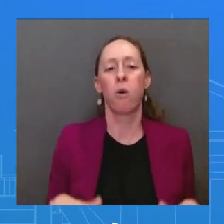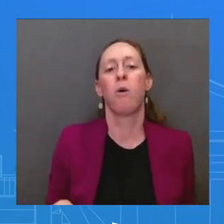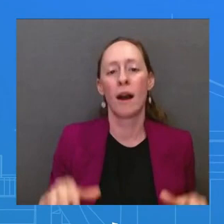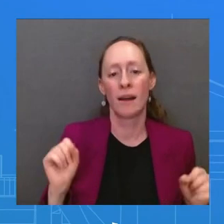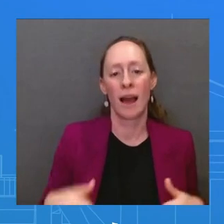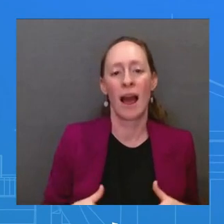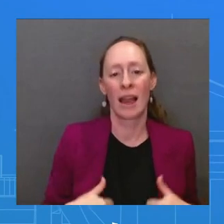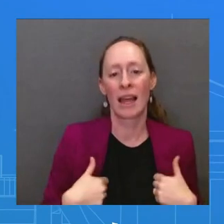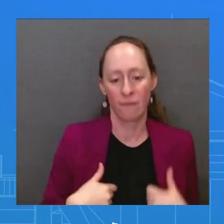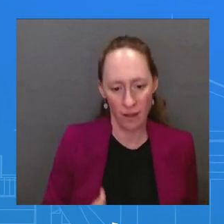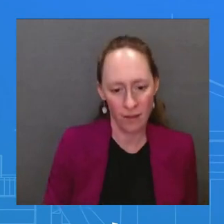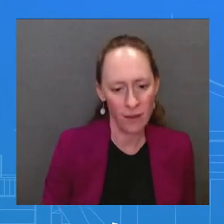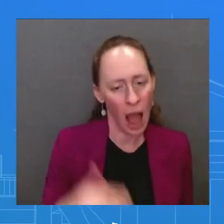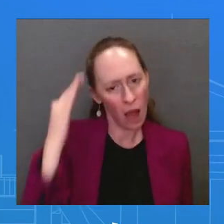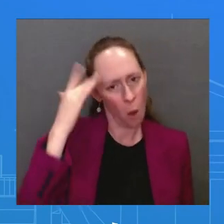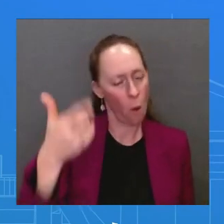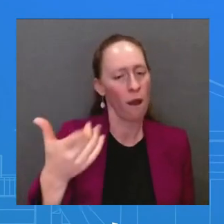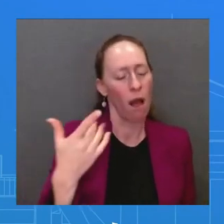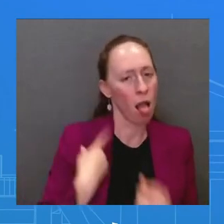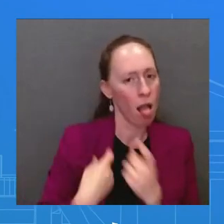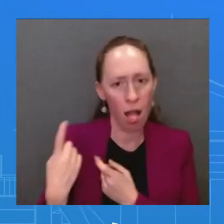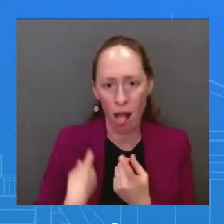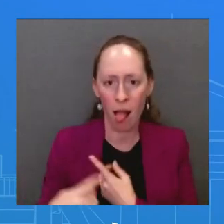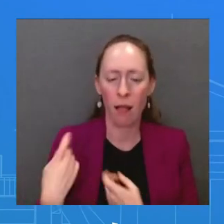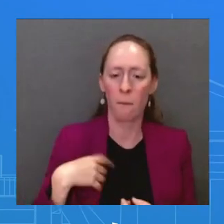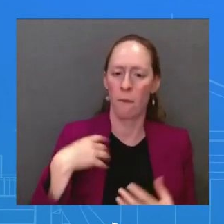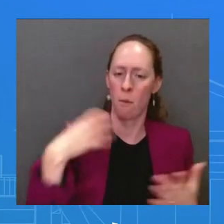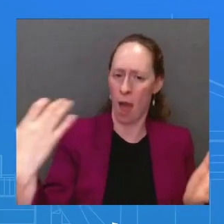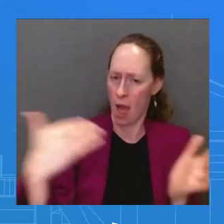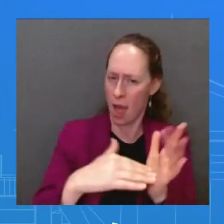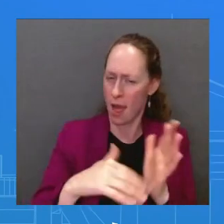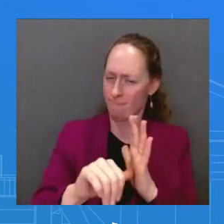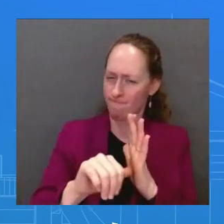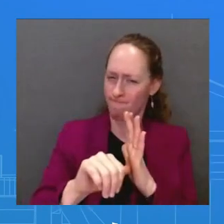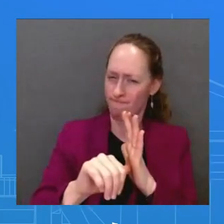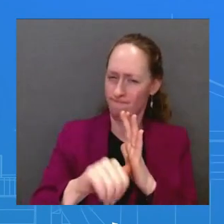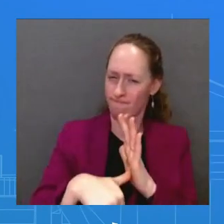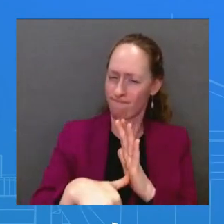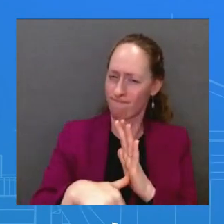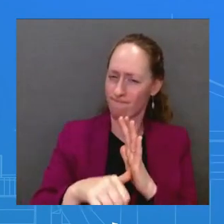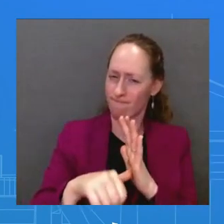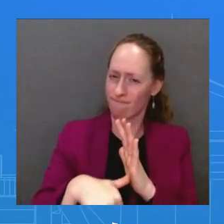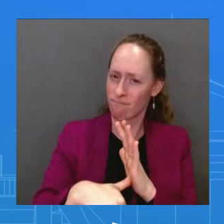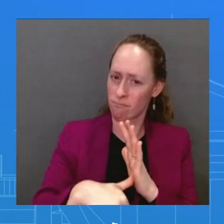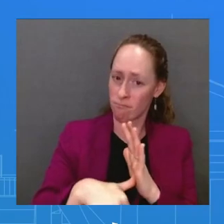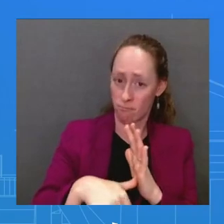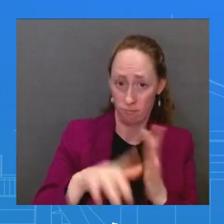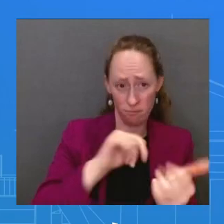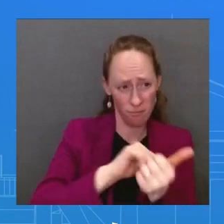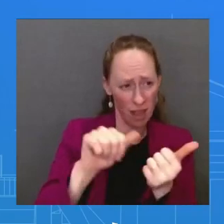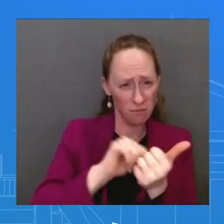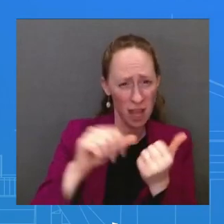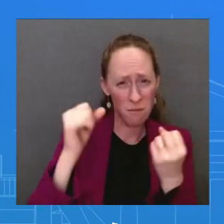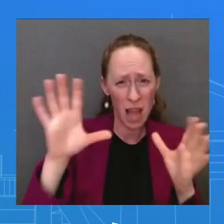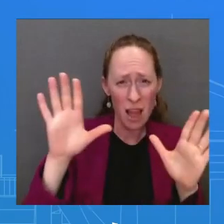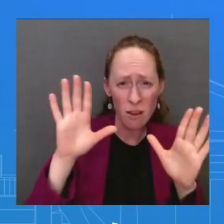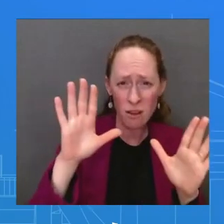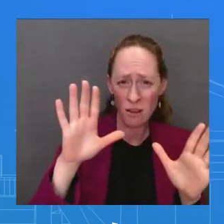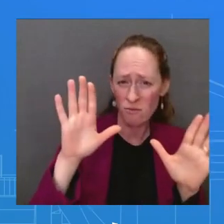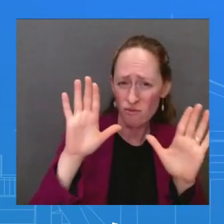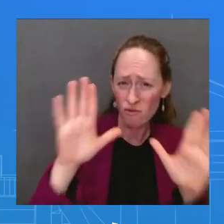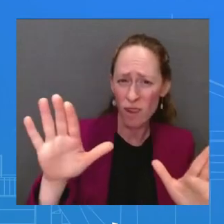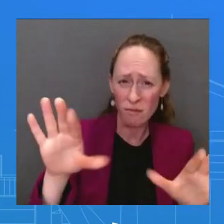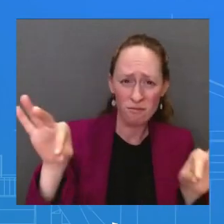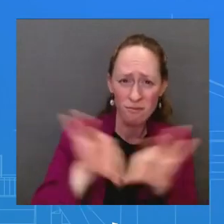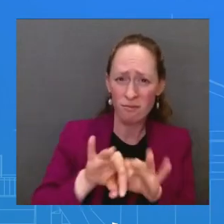has done these historic pieces of legislation, whether it's the bipartisan infrastructure legislation, whether it's the American Rescue Plan, whether it's Chips and Science Act,